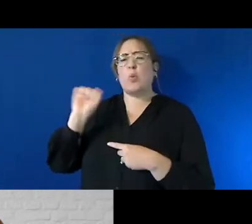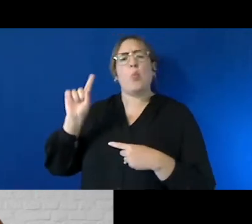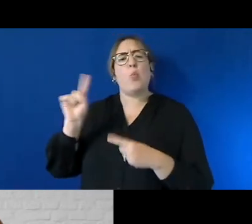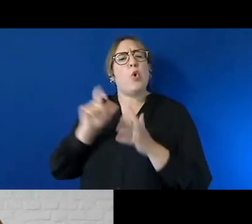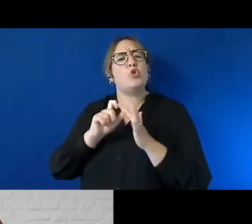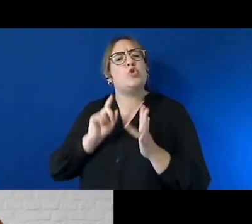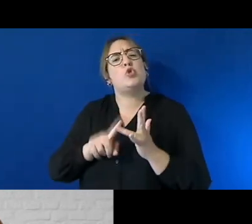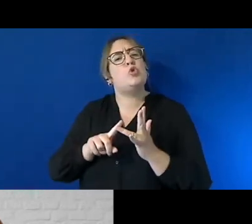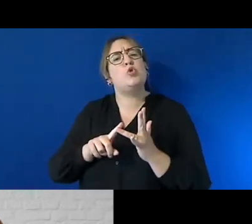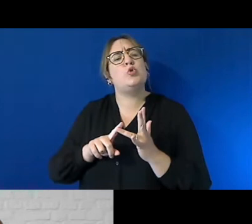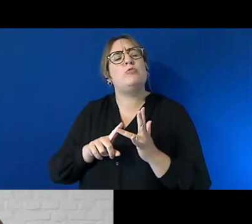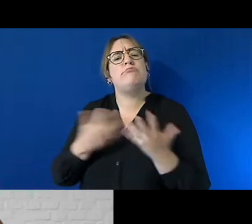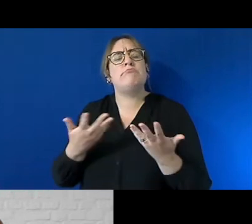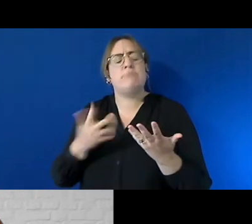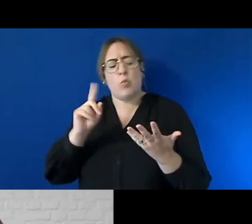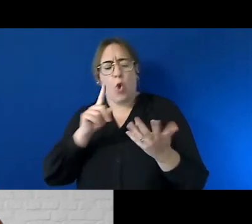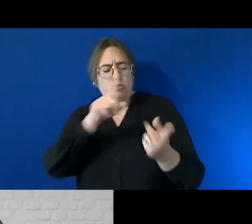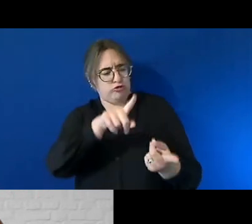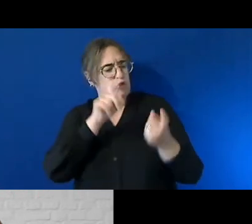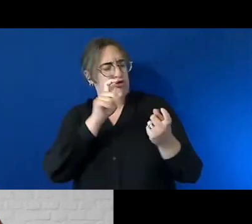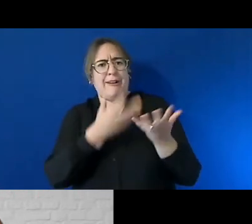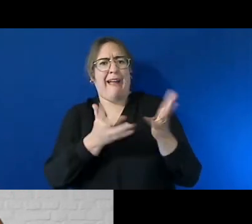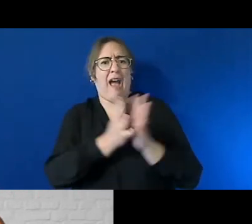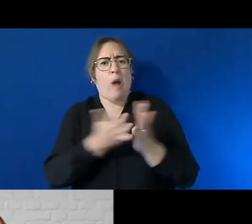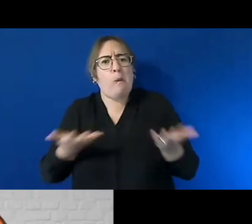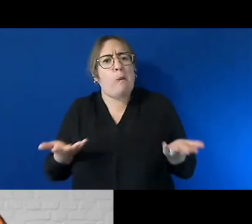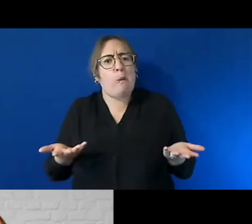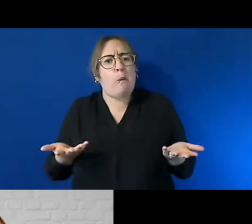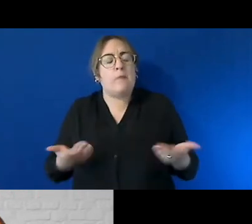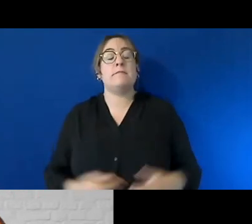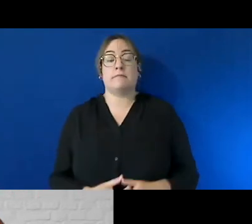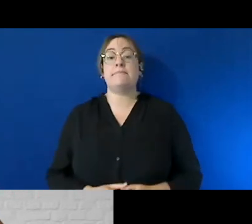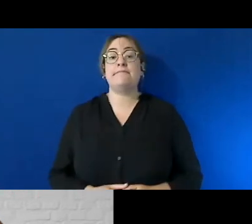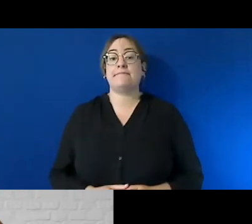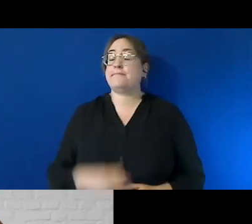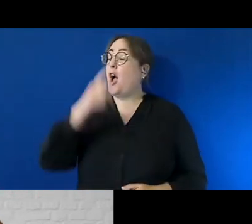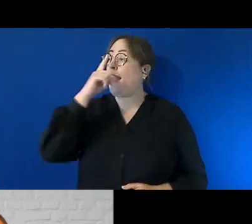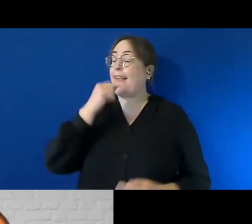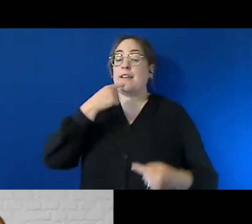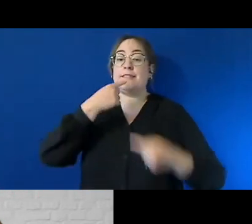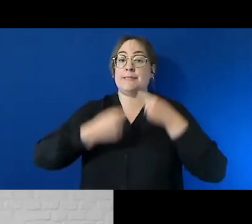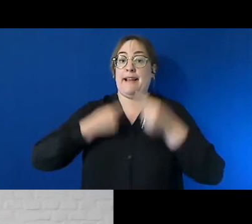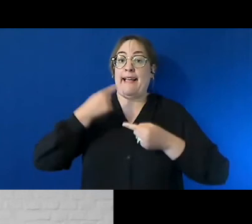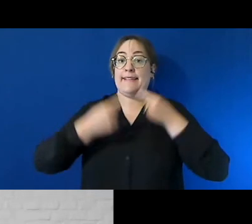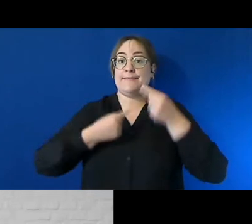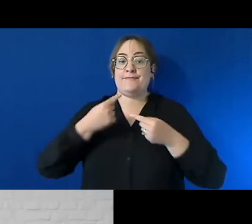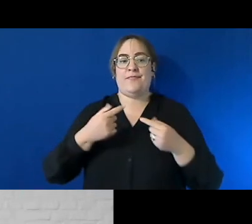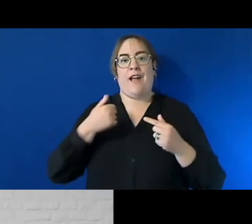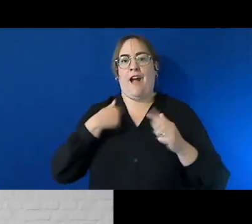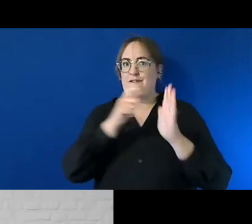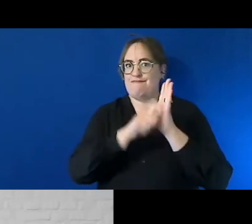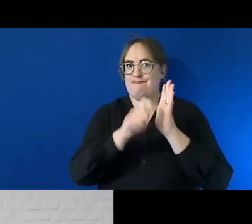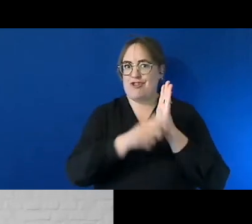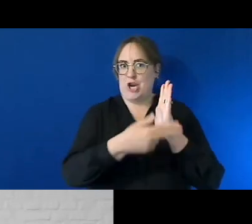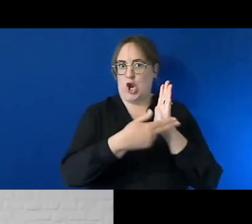and maybe something about its recruitment practices certainly and uh i've made some notes because i'm not very good on the